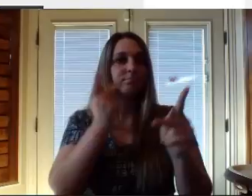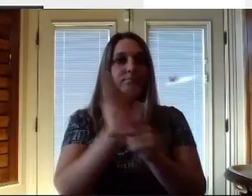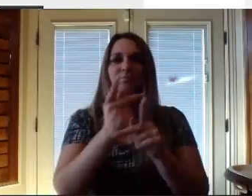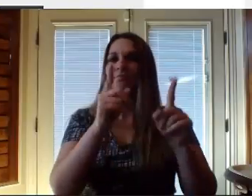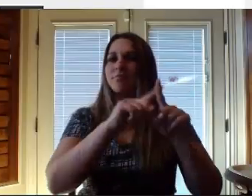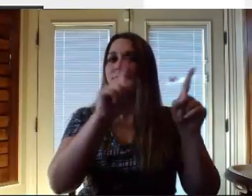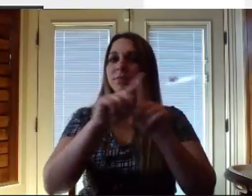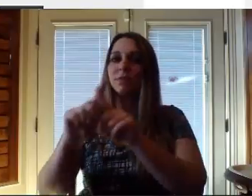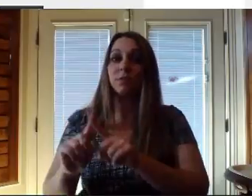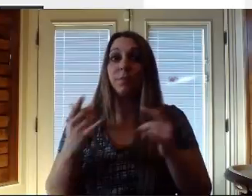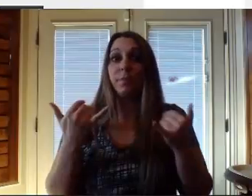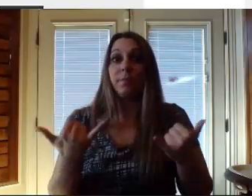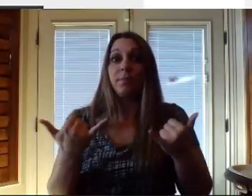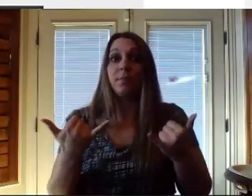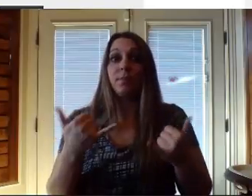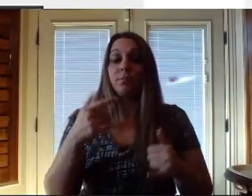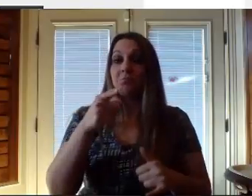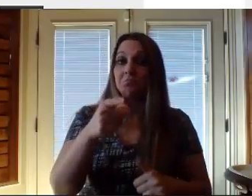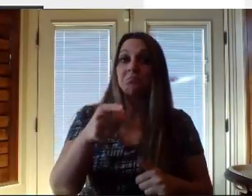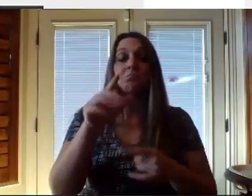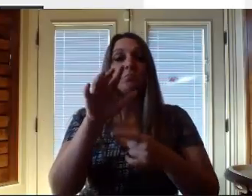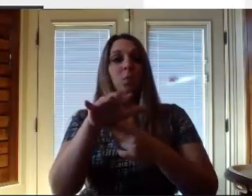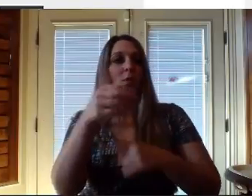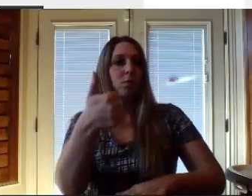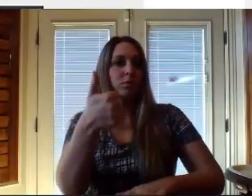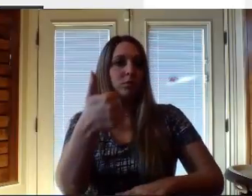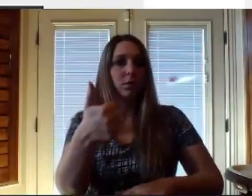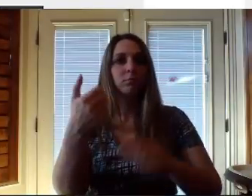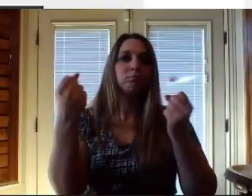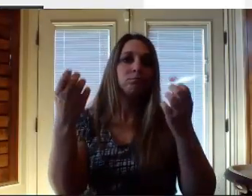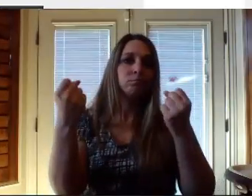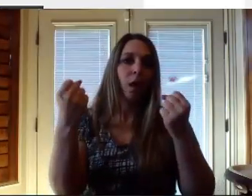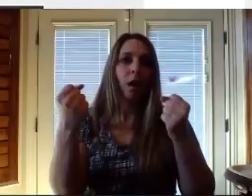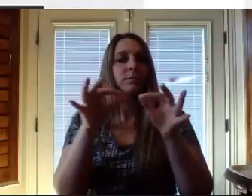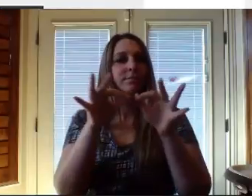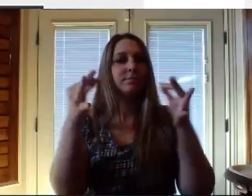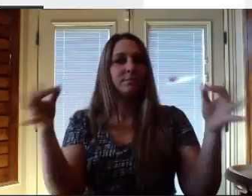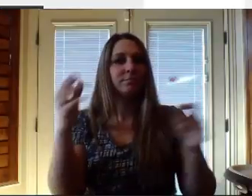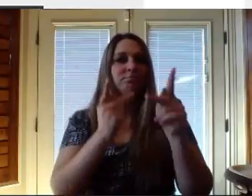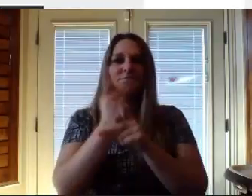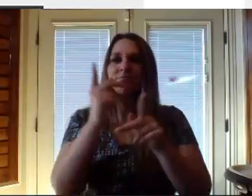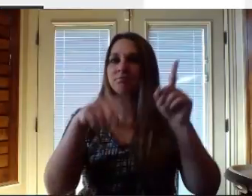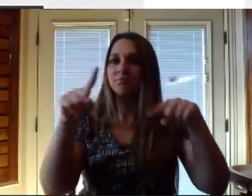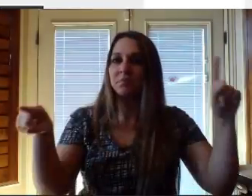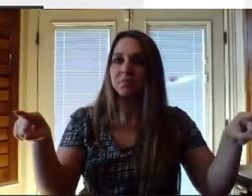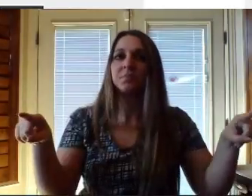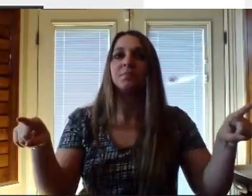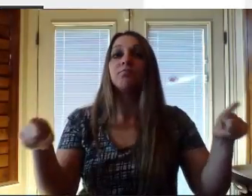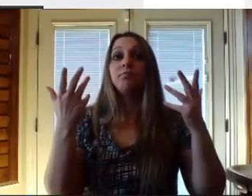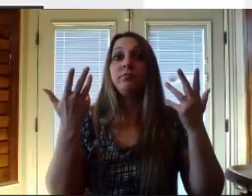We've been learning about different types of sentences and now you will record yourself signing